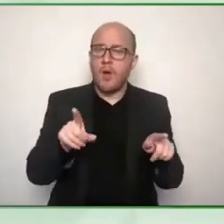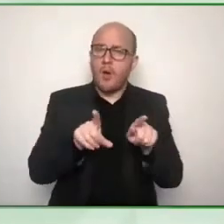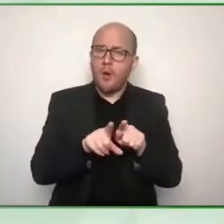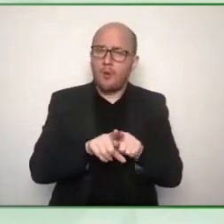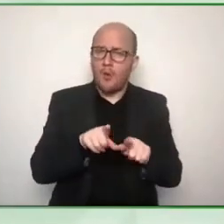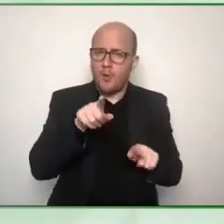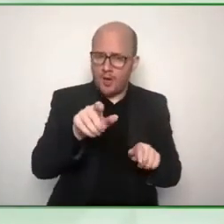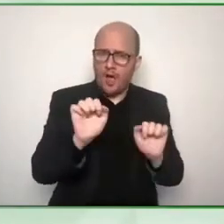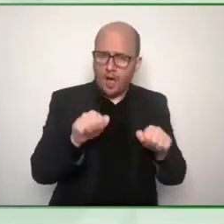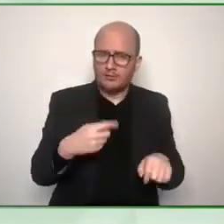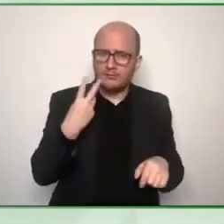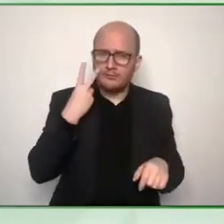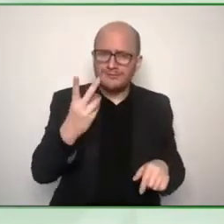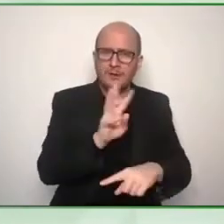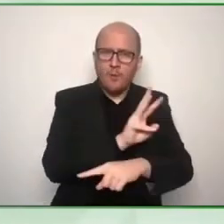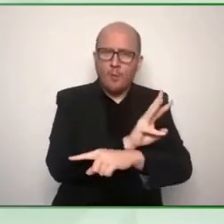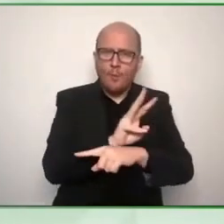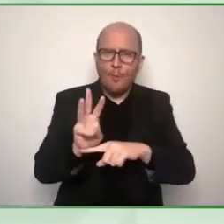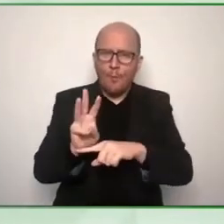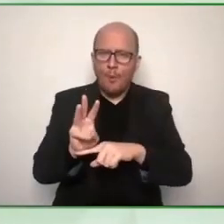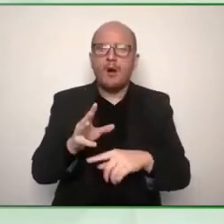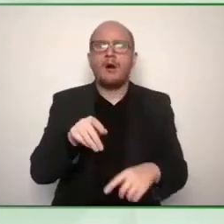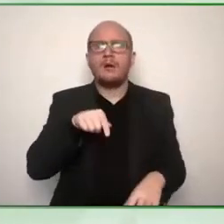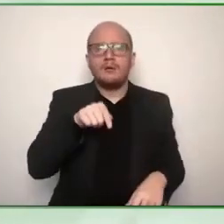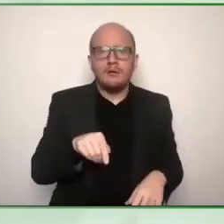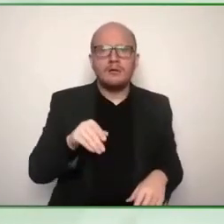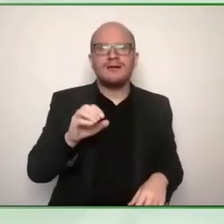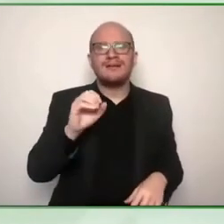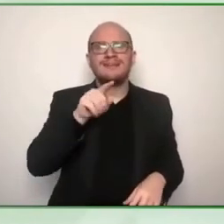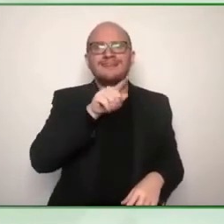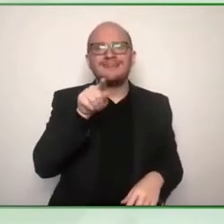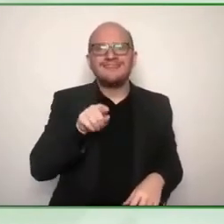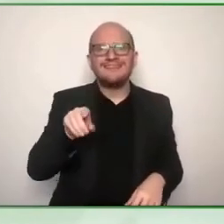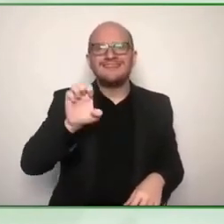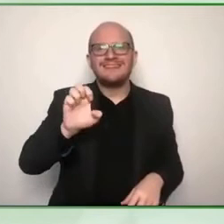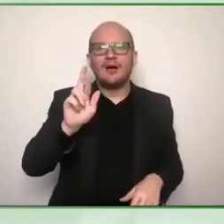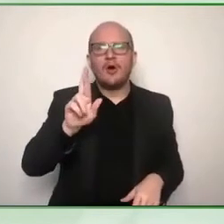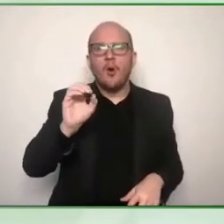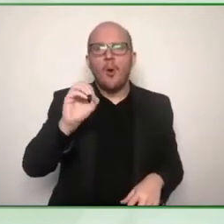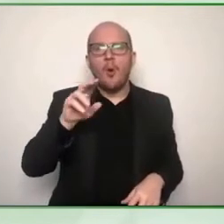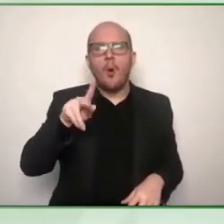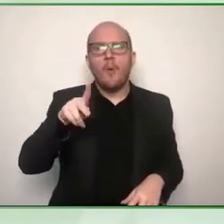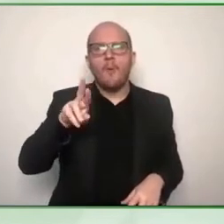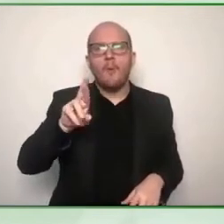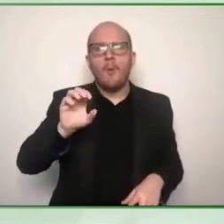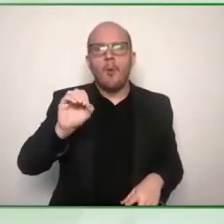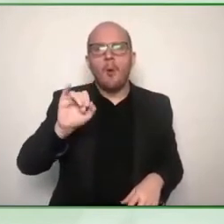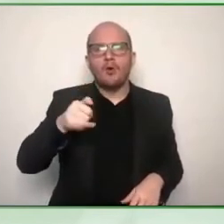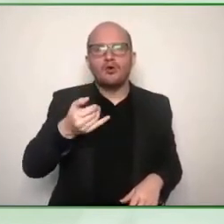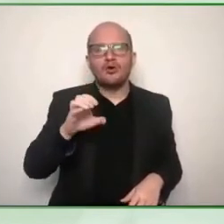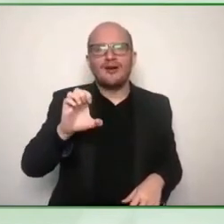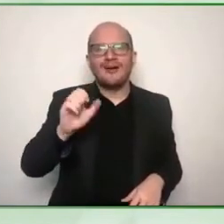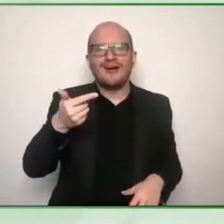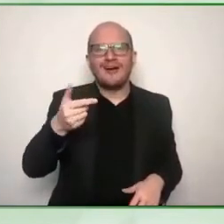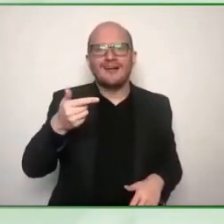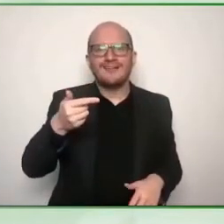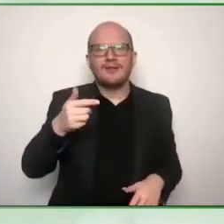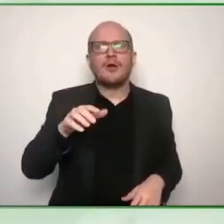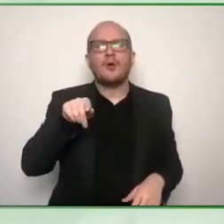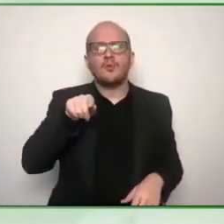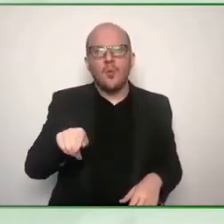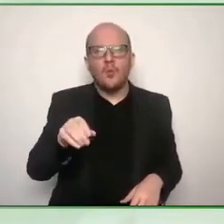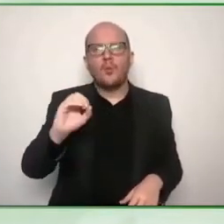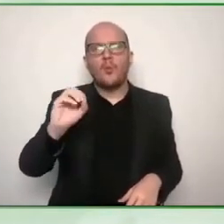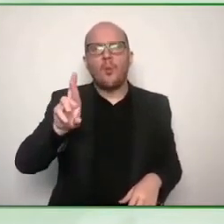the search term online accessibility and this very uh word is one of the first which will pop up um i wanted to